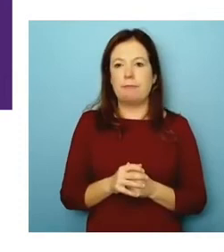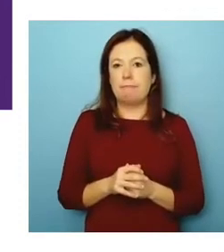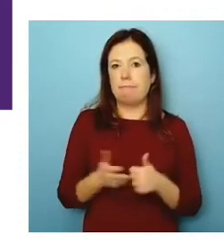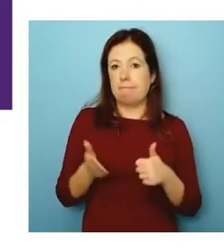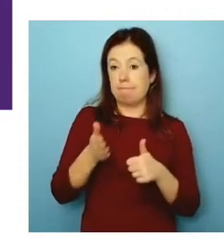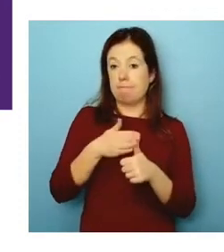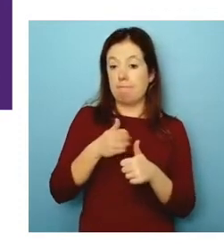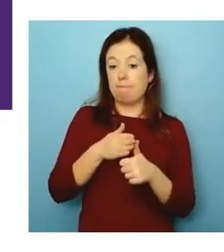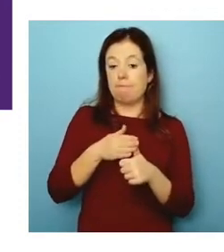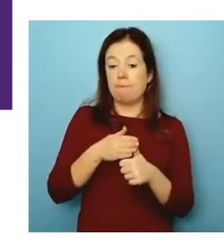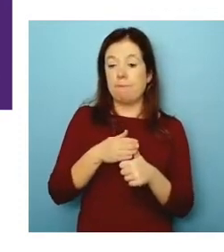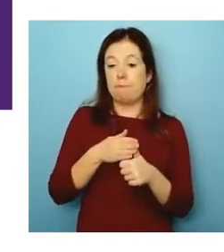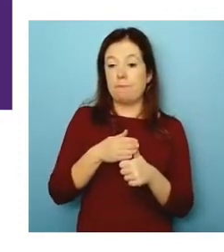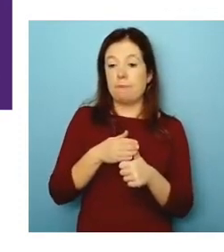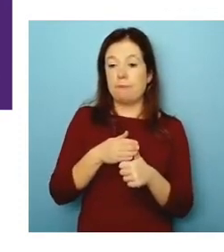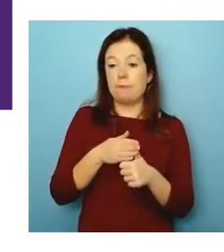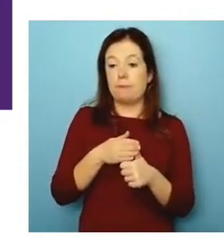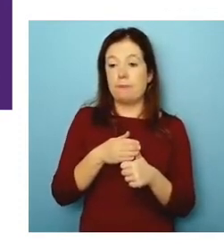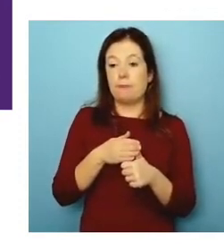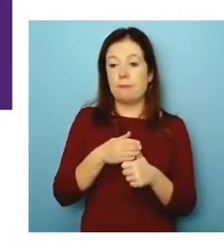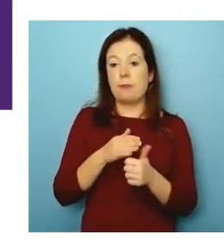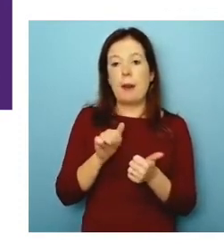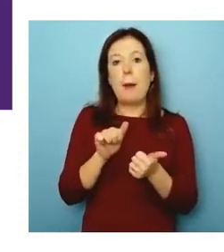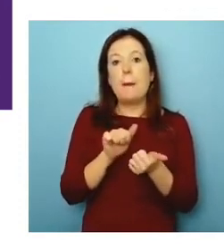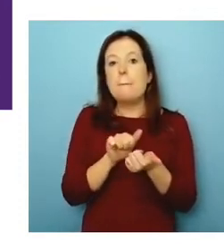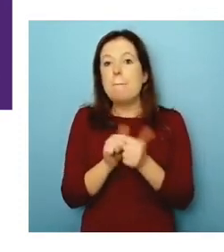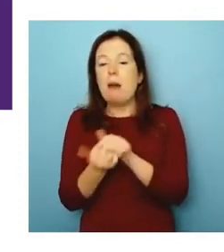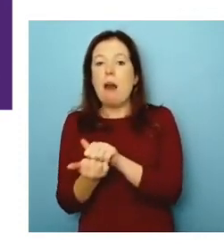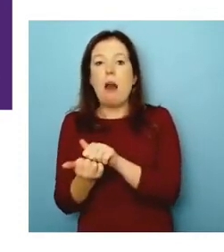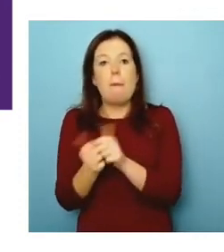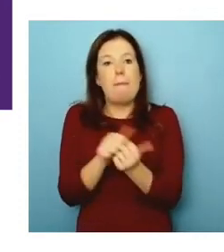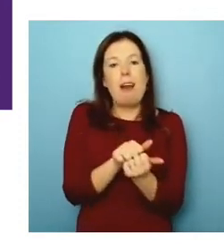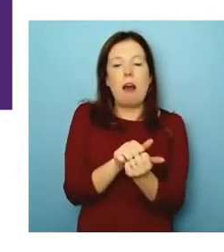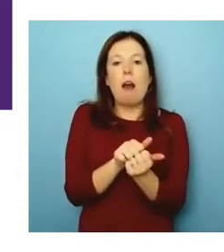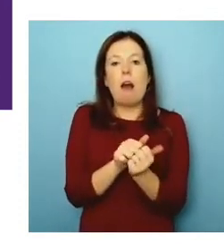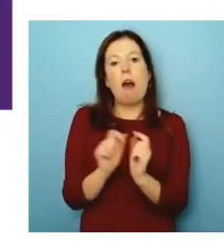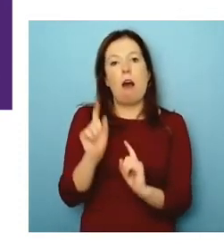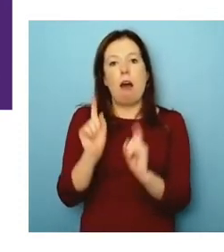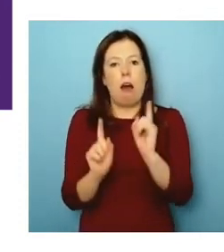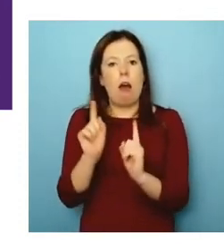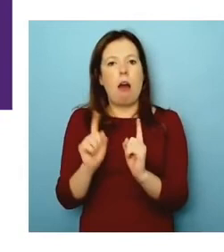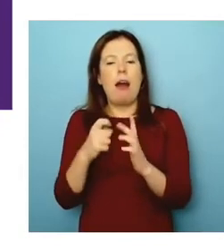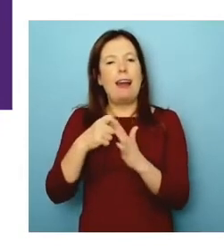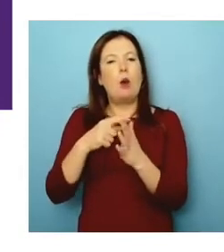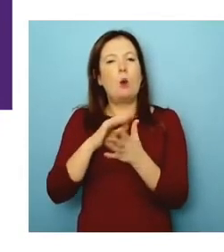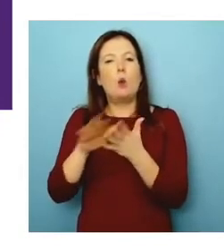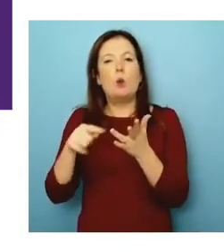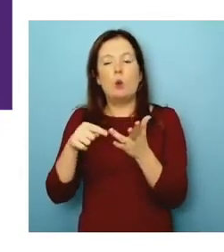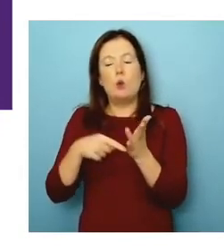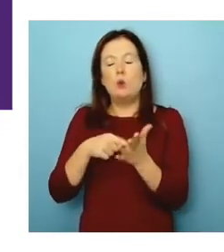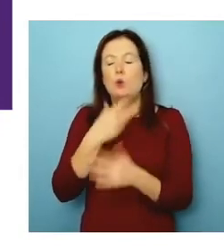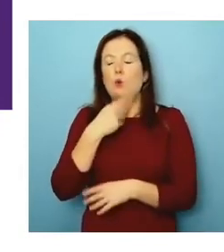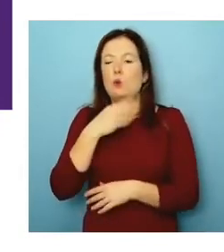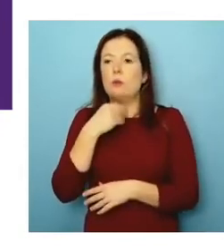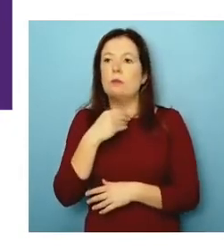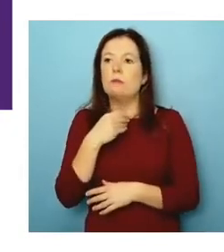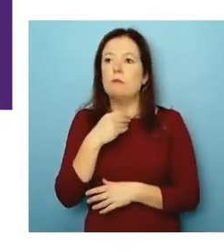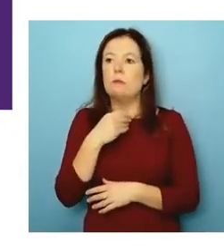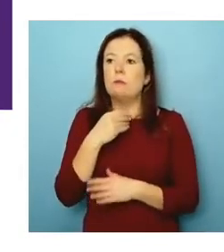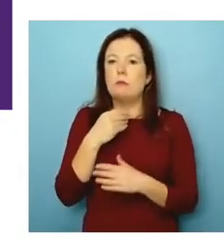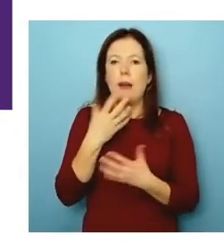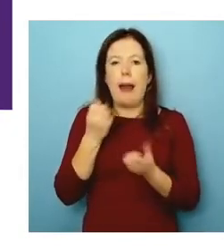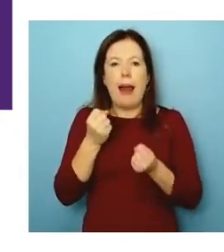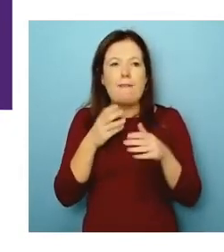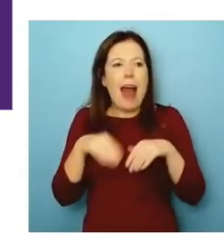um, the peer-to-peer aspect of Kahoot absolutely speaks to a level of equity and